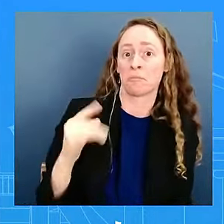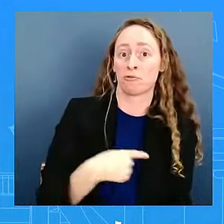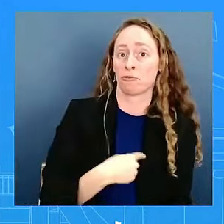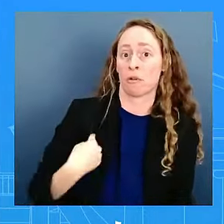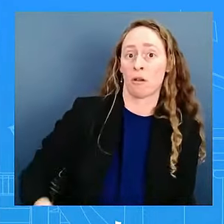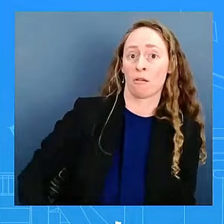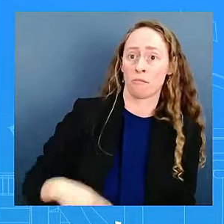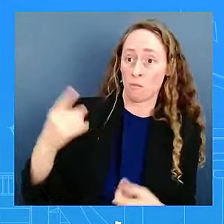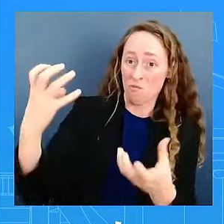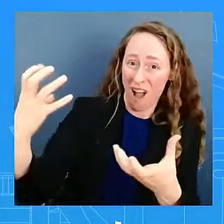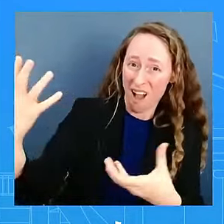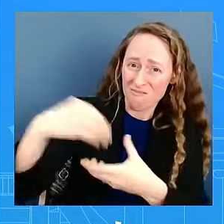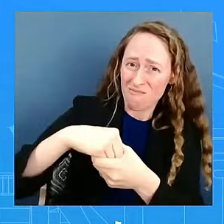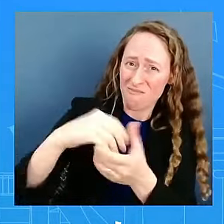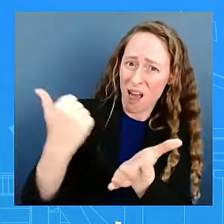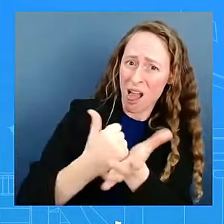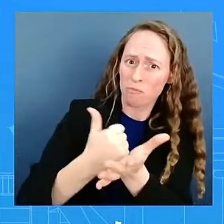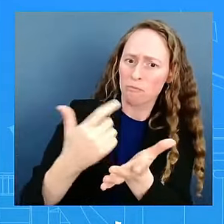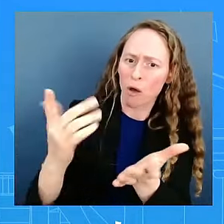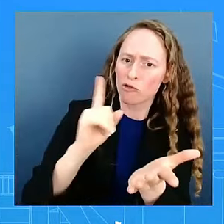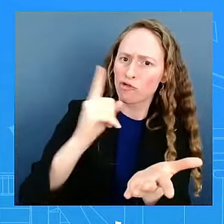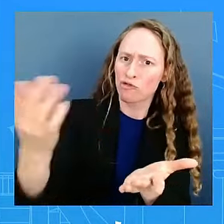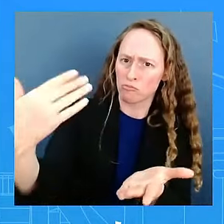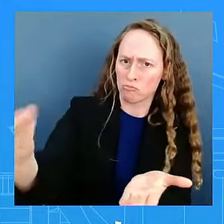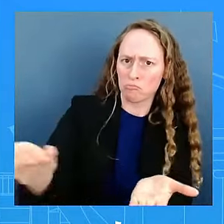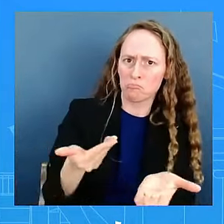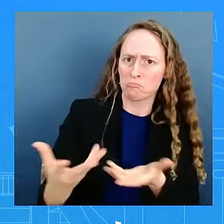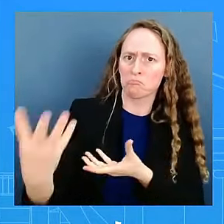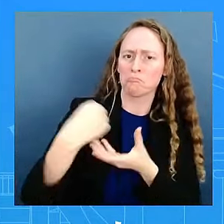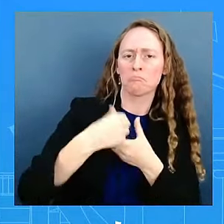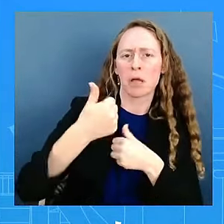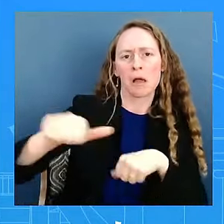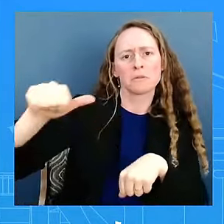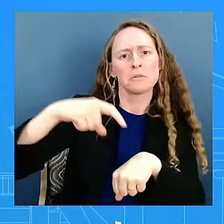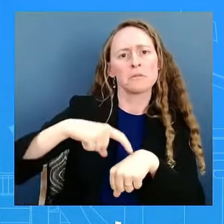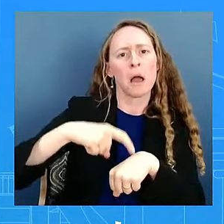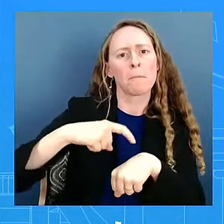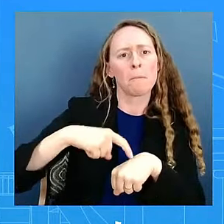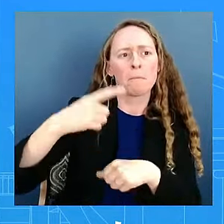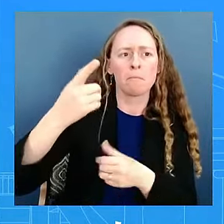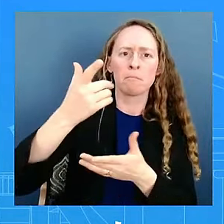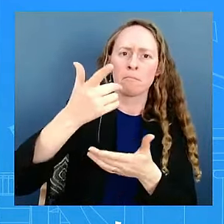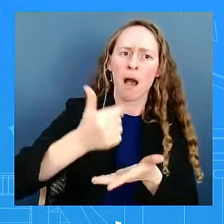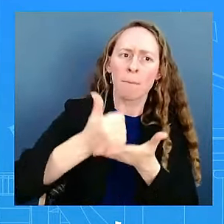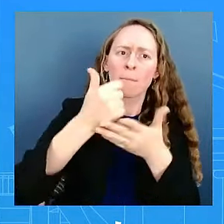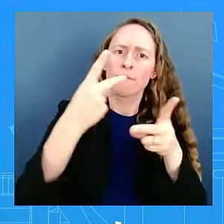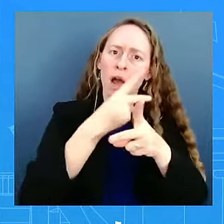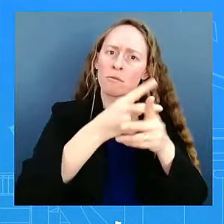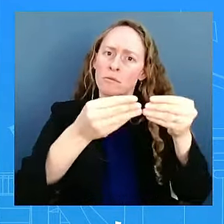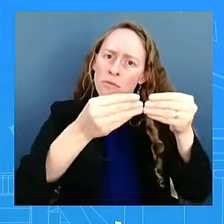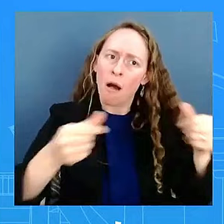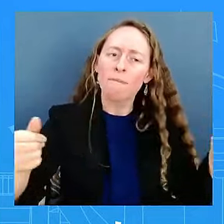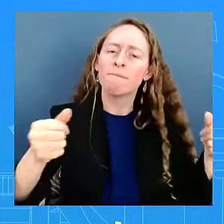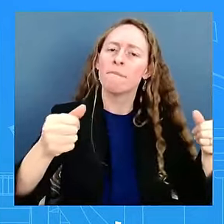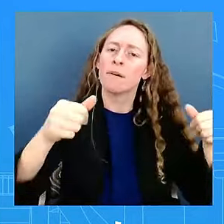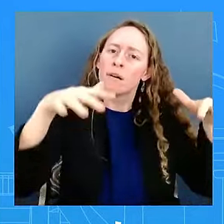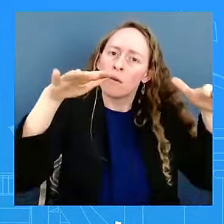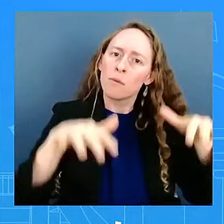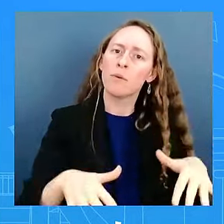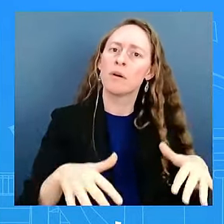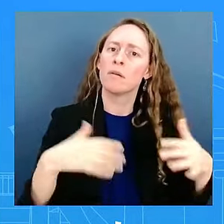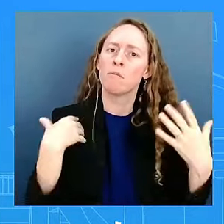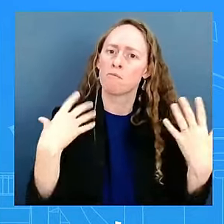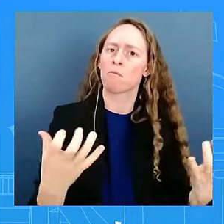region or not, that want to help get involved and de-escalate the tensions and help us bring this war to a close and make sure that